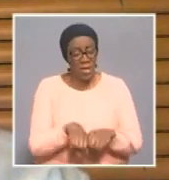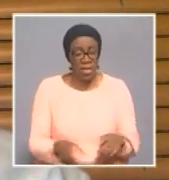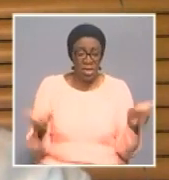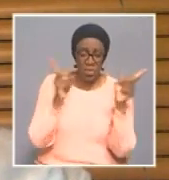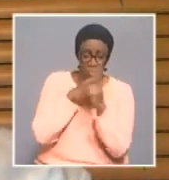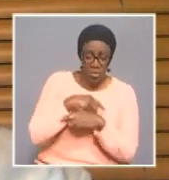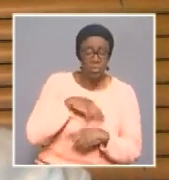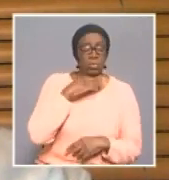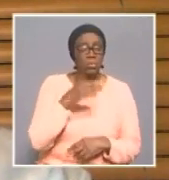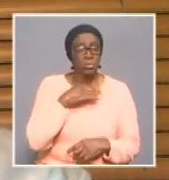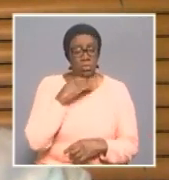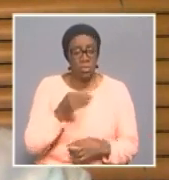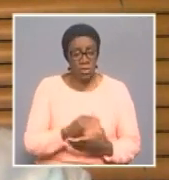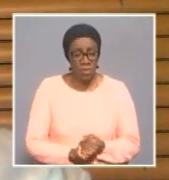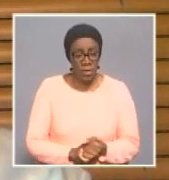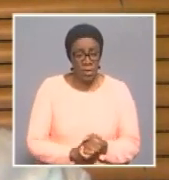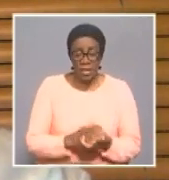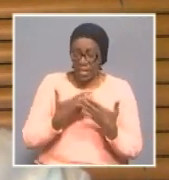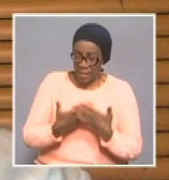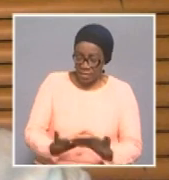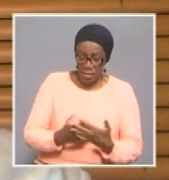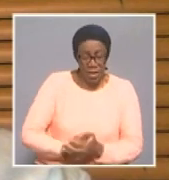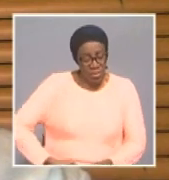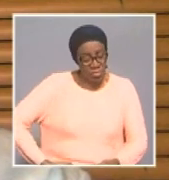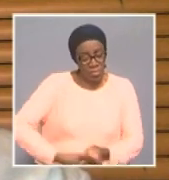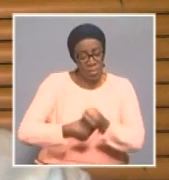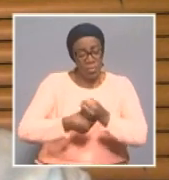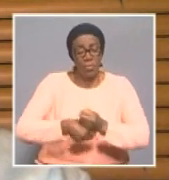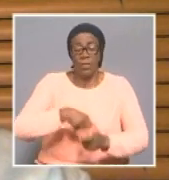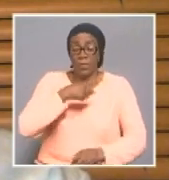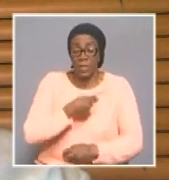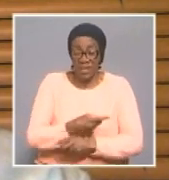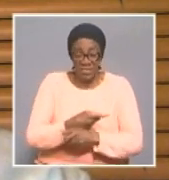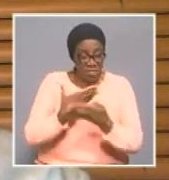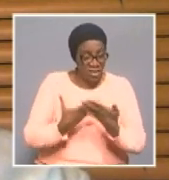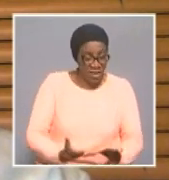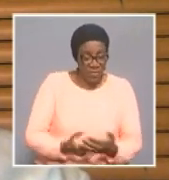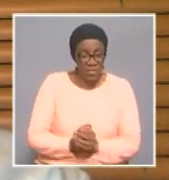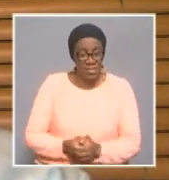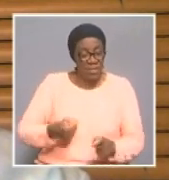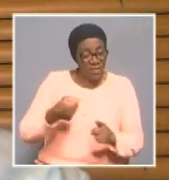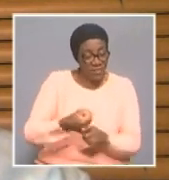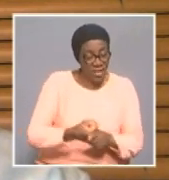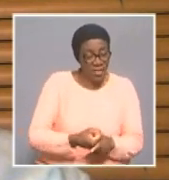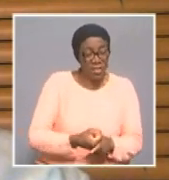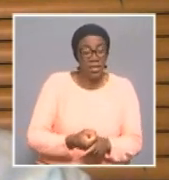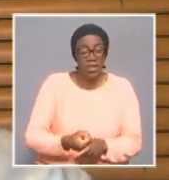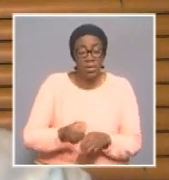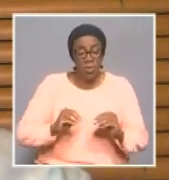and try to support the government addressing the pandemic that is affecting everyone.